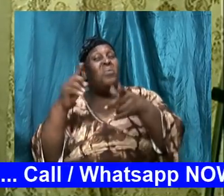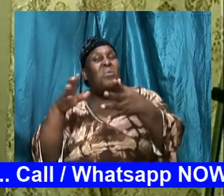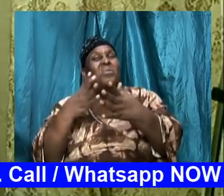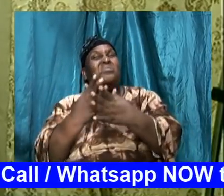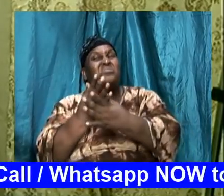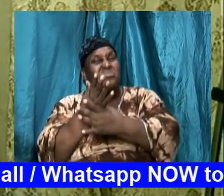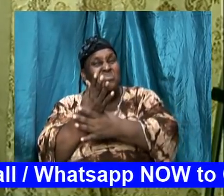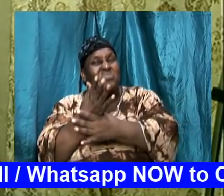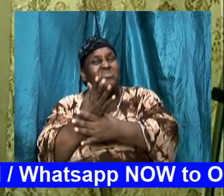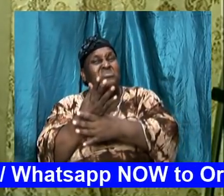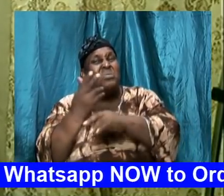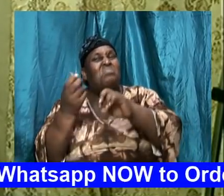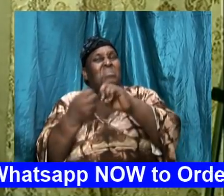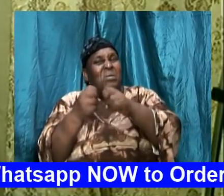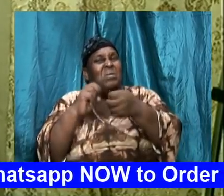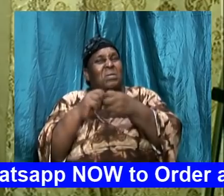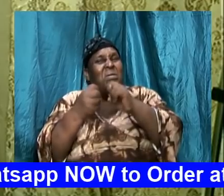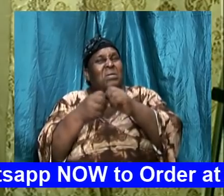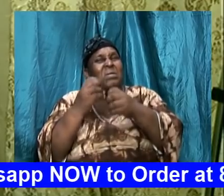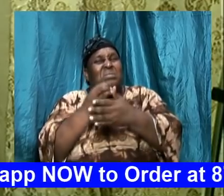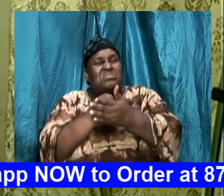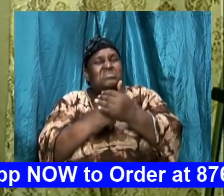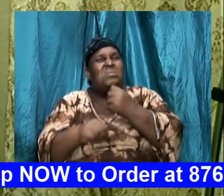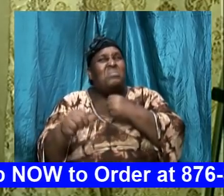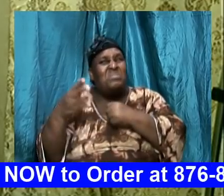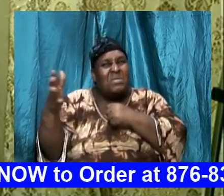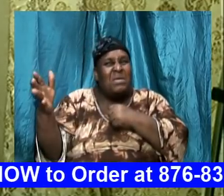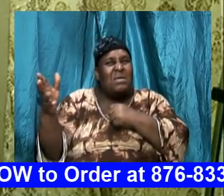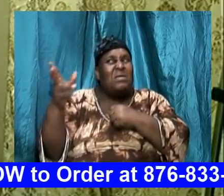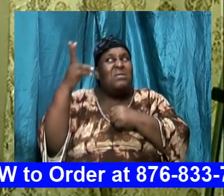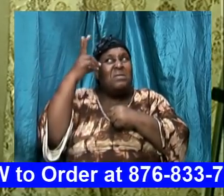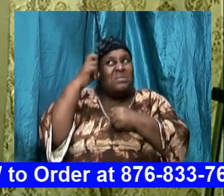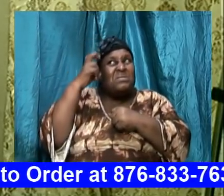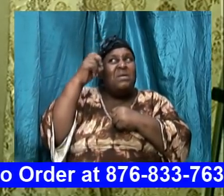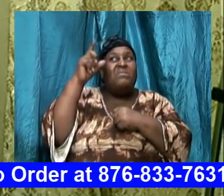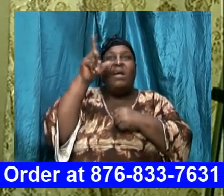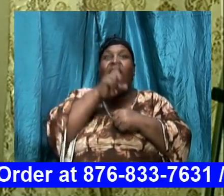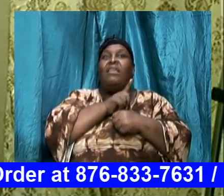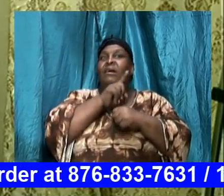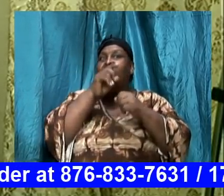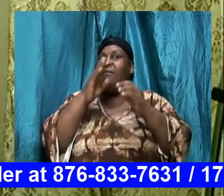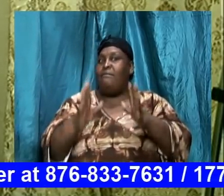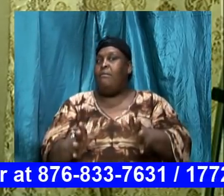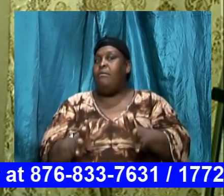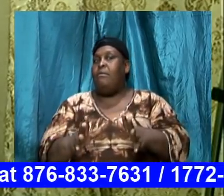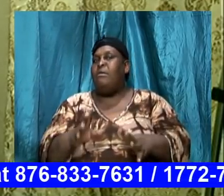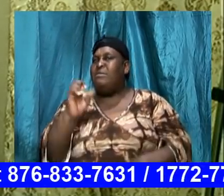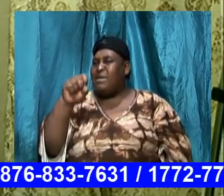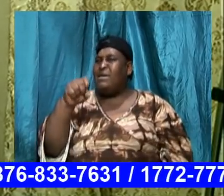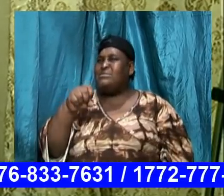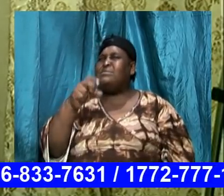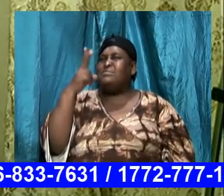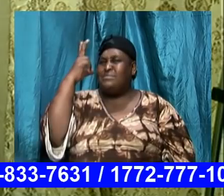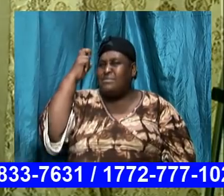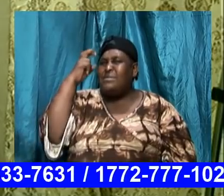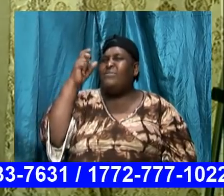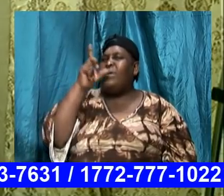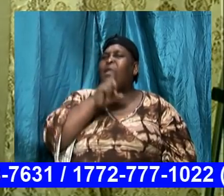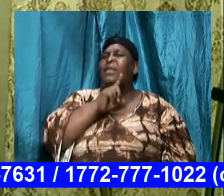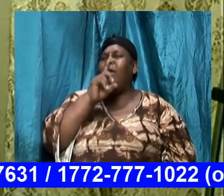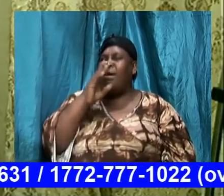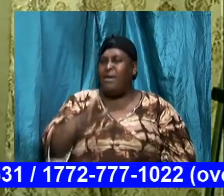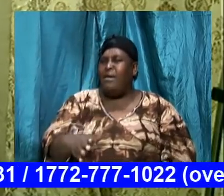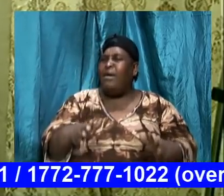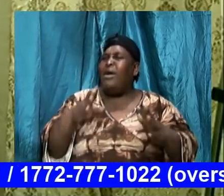coming back to me that I can't believe these things the devil is a liar and the devil is wicked of course the devil is a liar and of course the devil is wicked